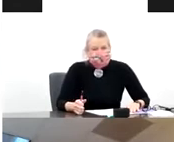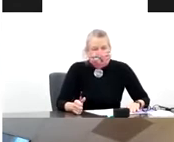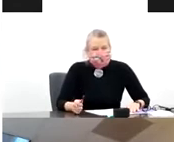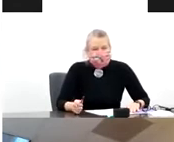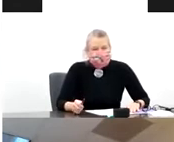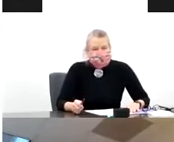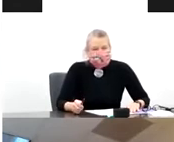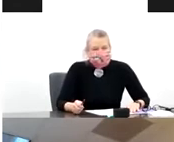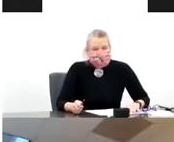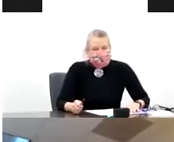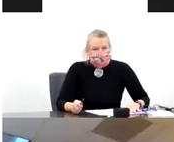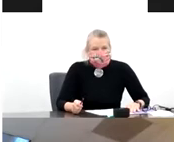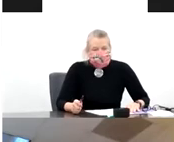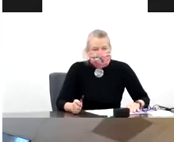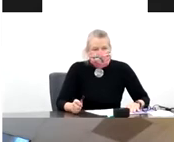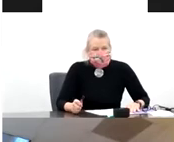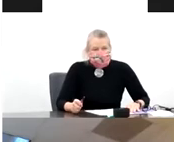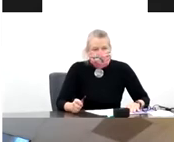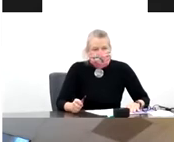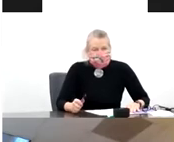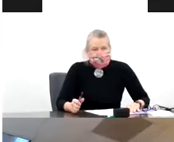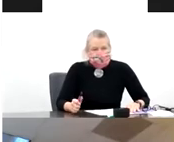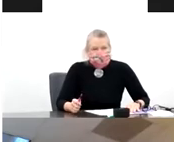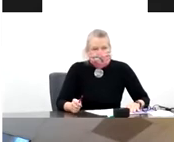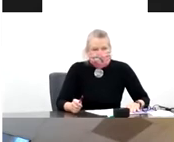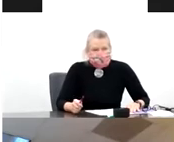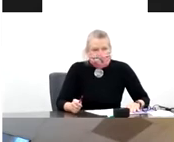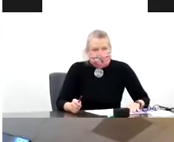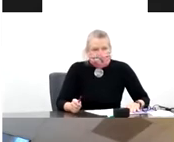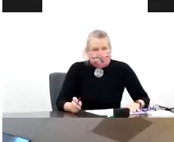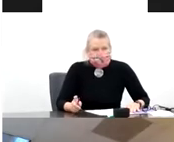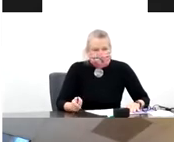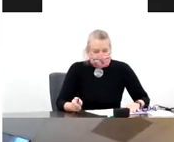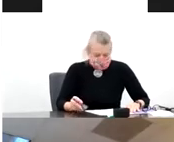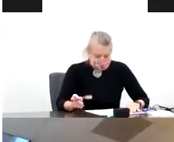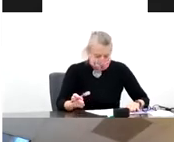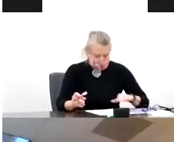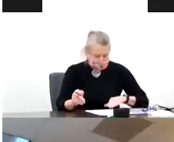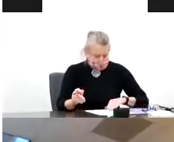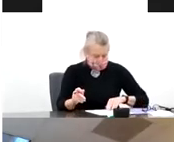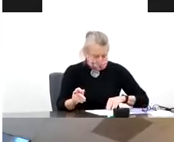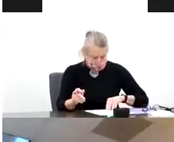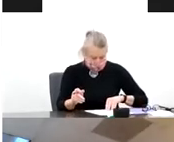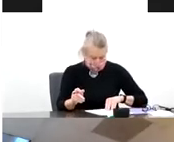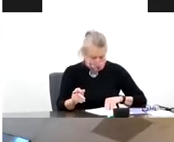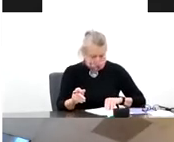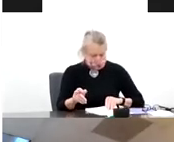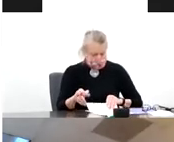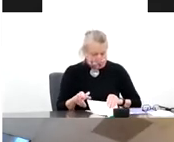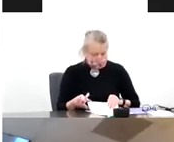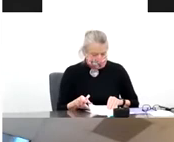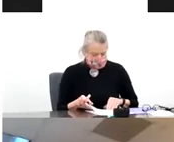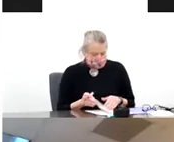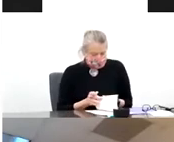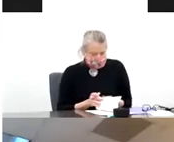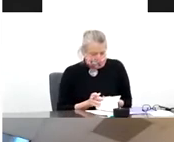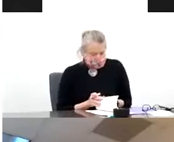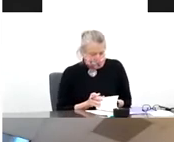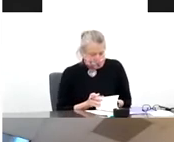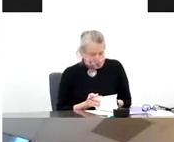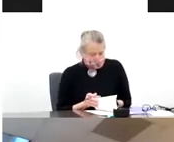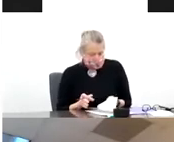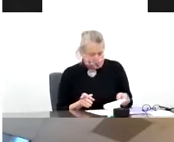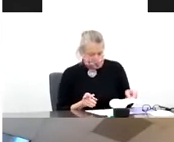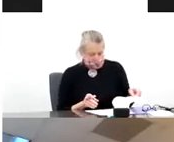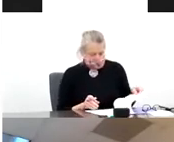colleagues and I wrote and published in January of this year. And as you can see from the title, it is Coronavirus Infections